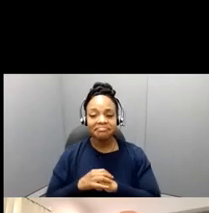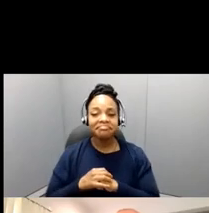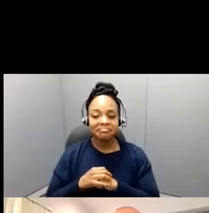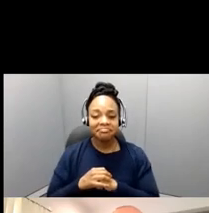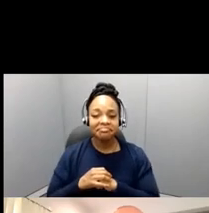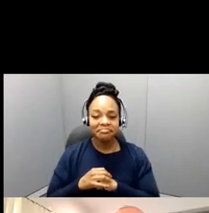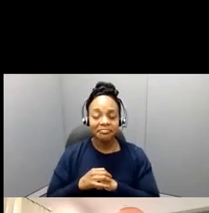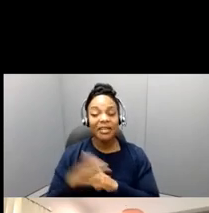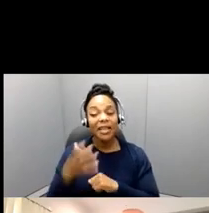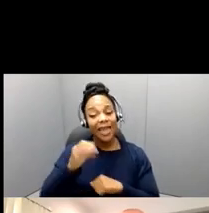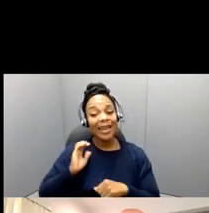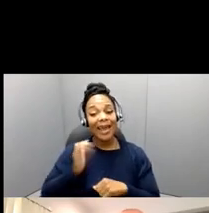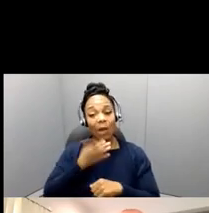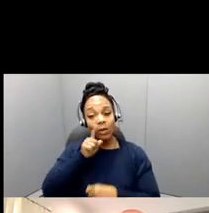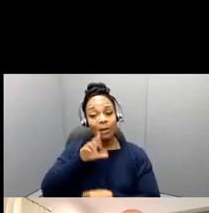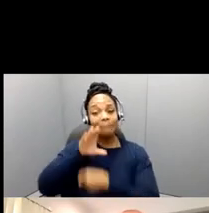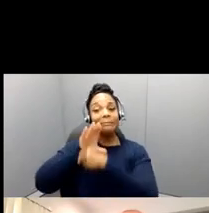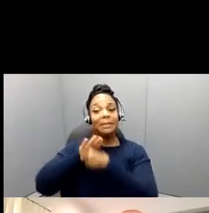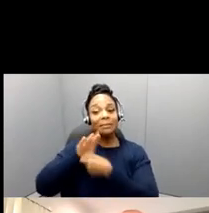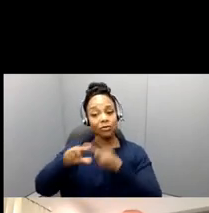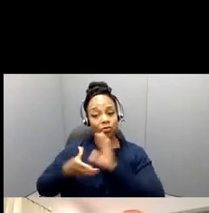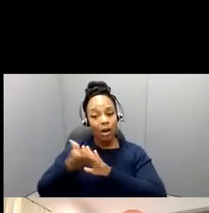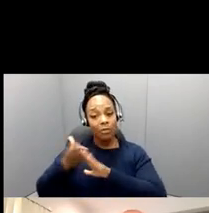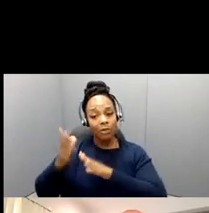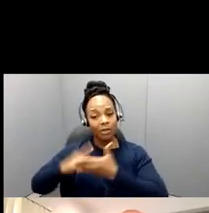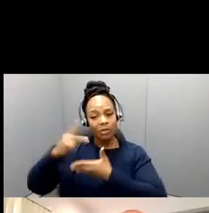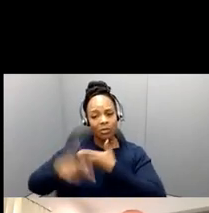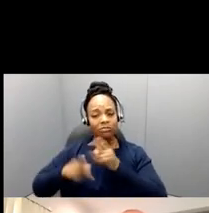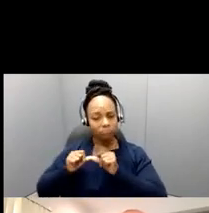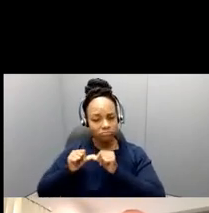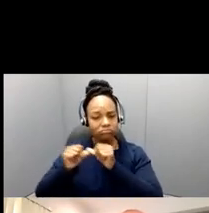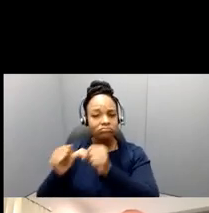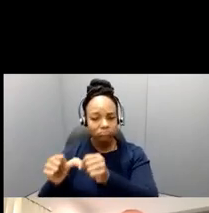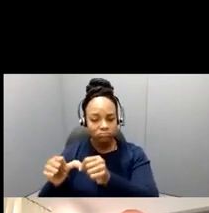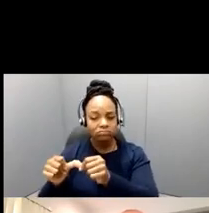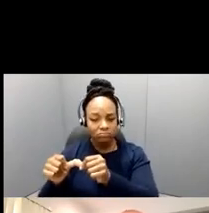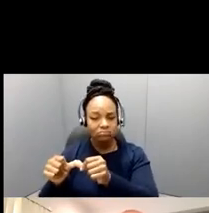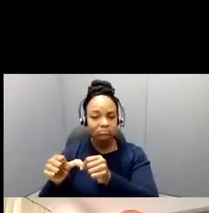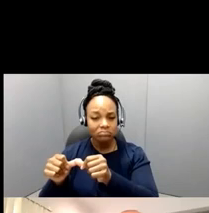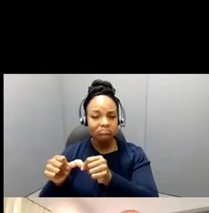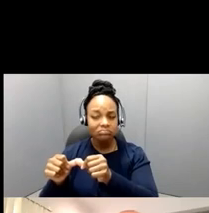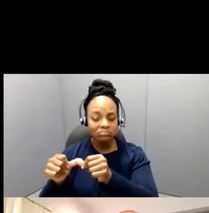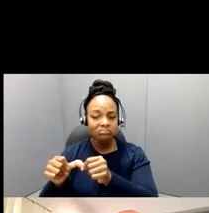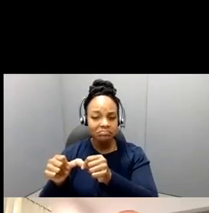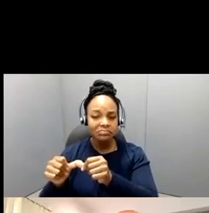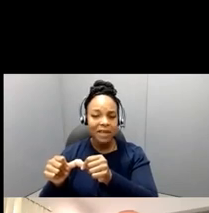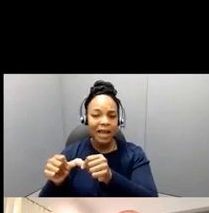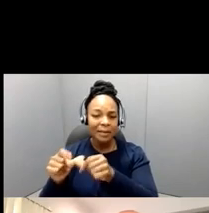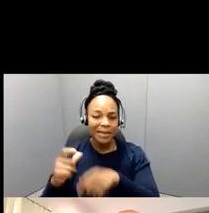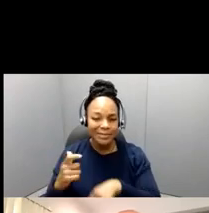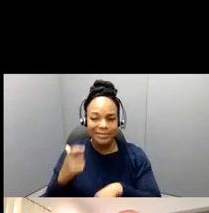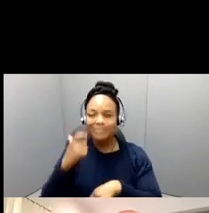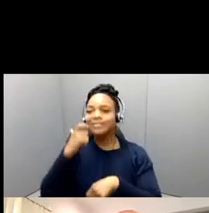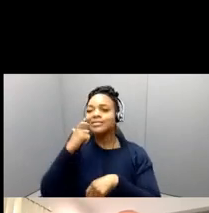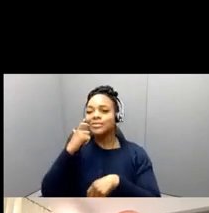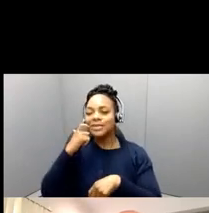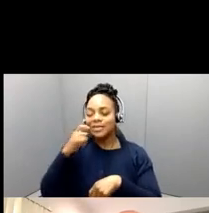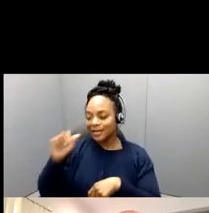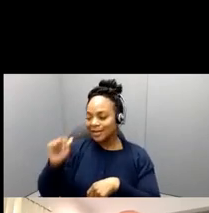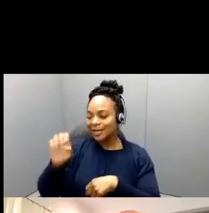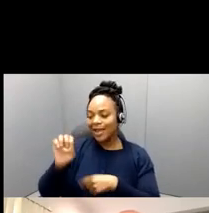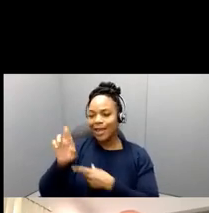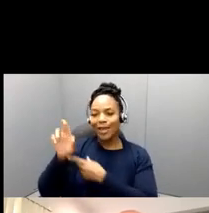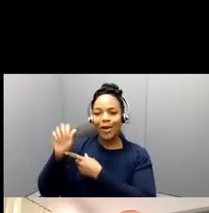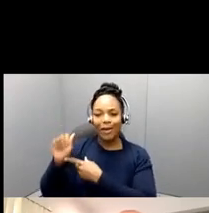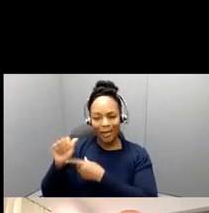continues maybe in that sense. We recently have renewed our interest in this and that, and AERA has made this recommitment that